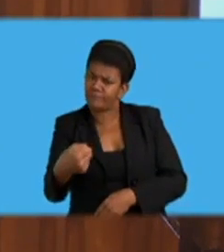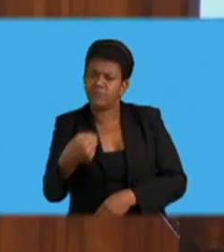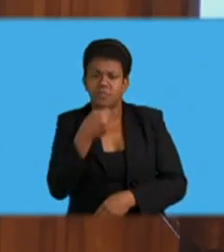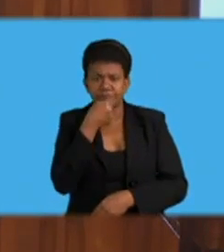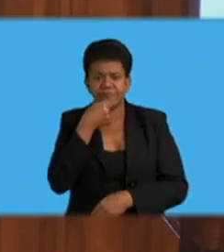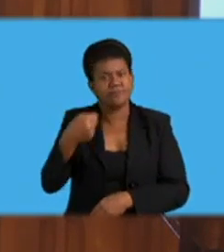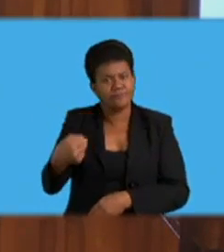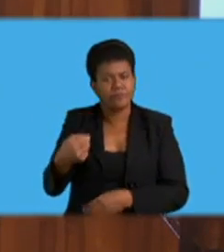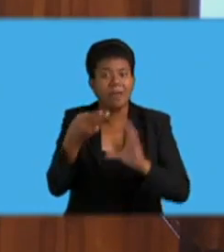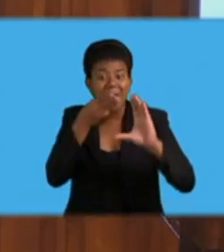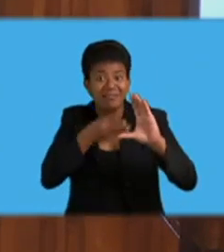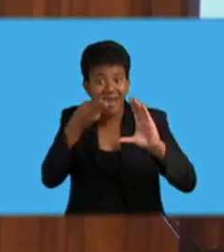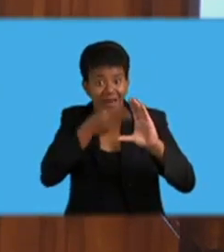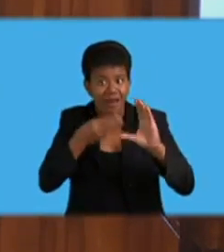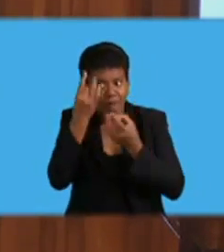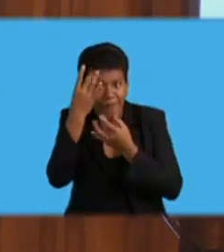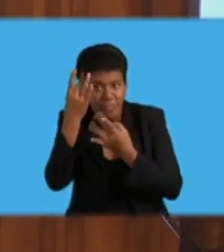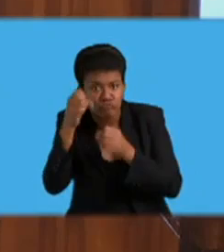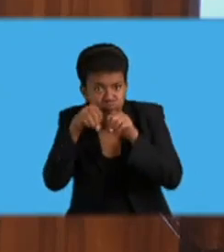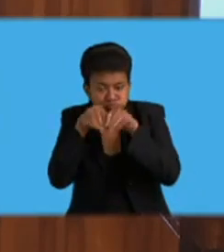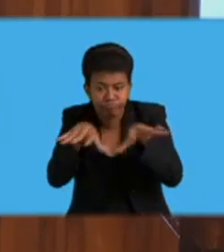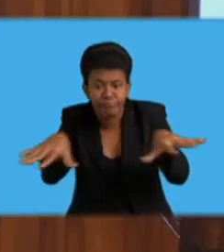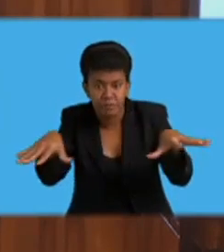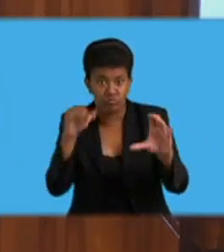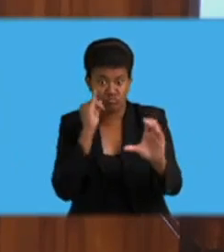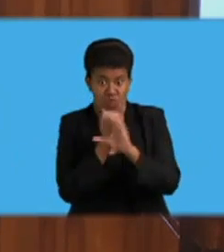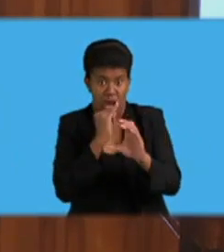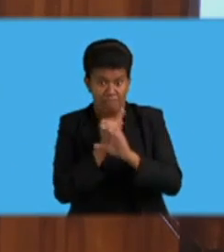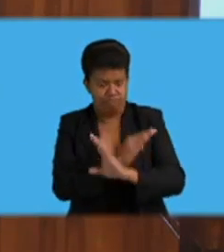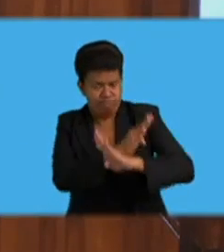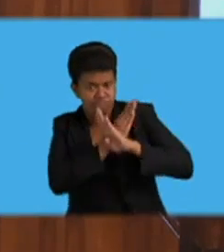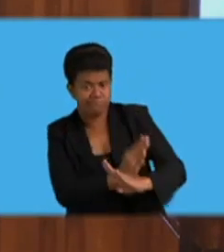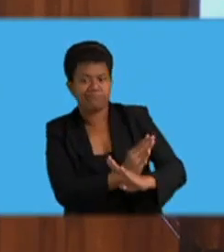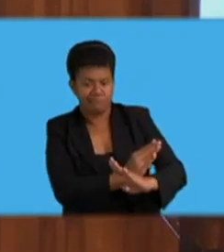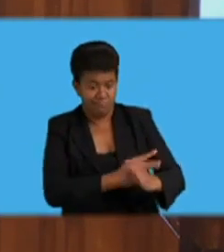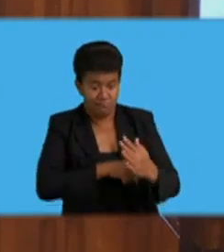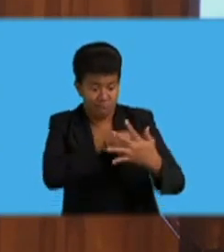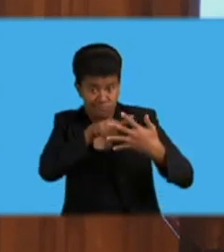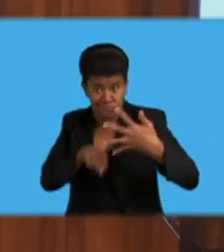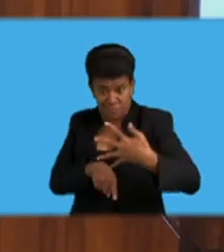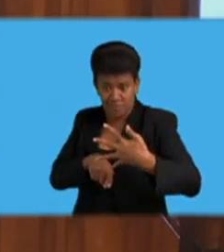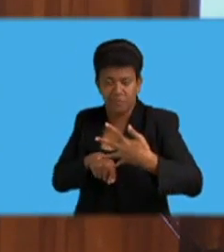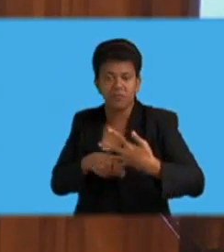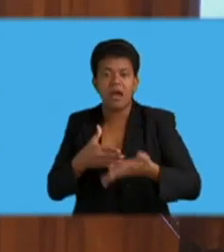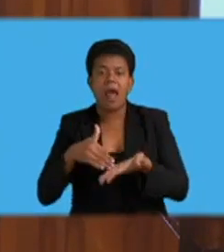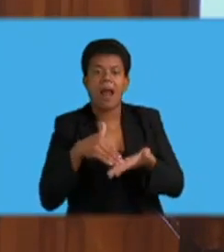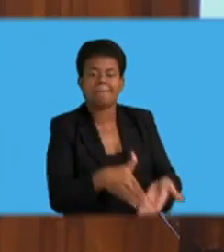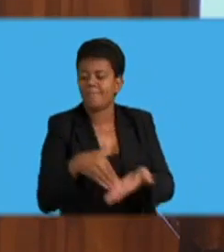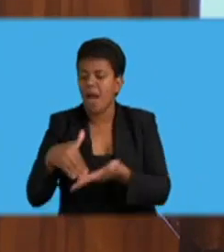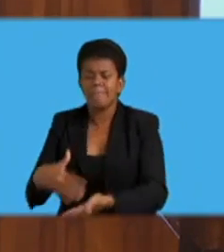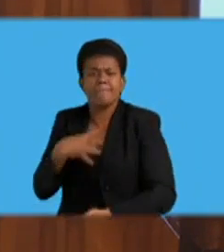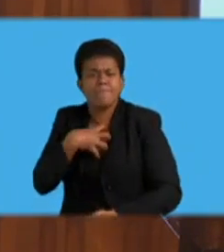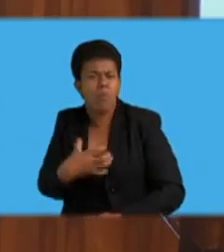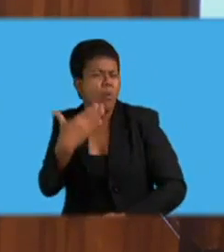also add to an increased awareness and prevention.